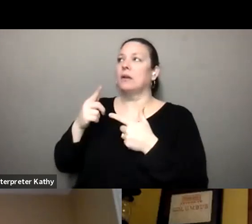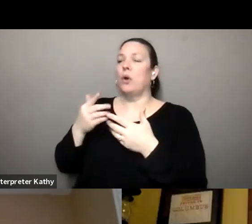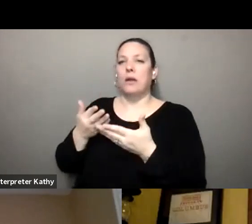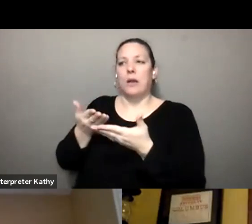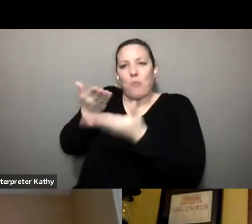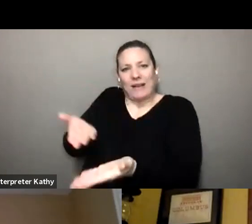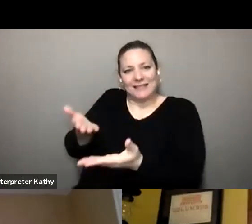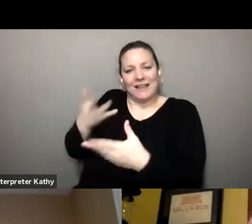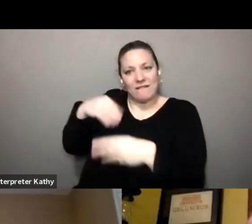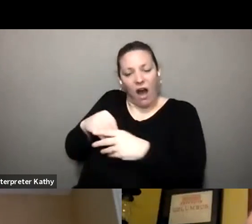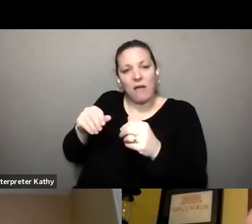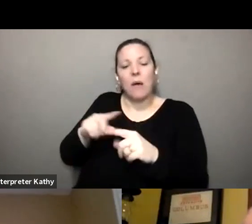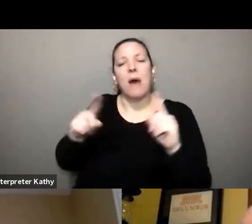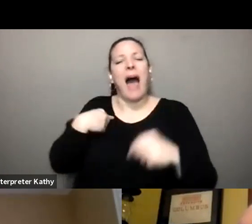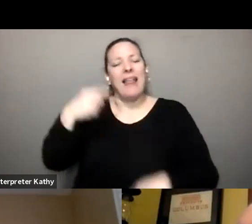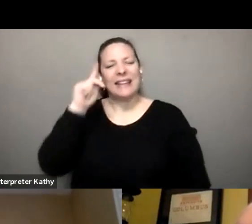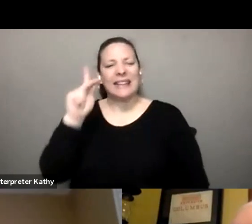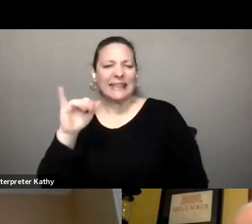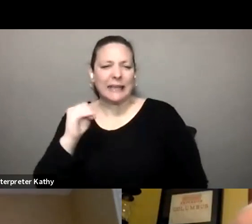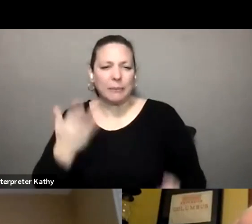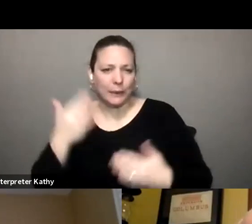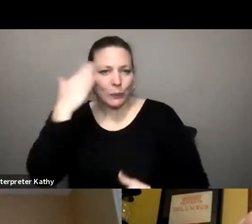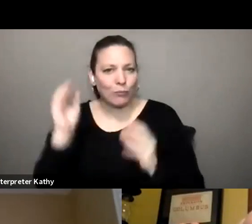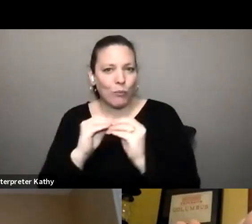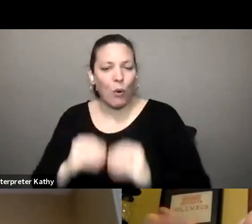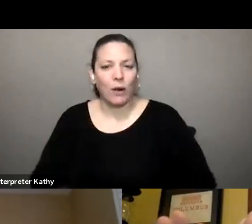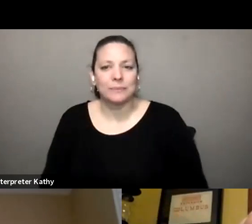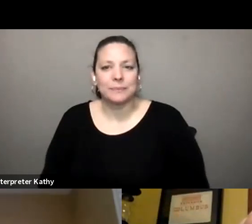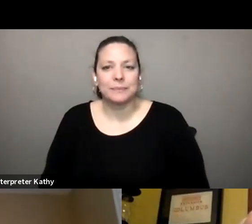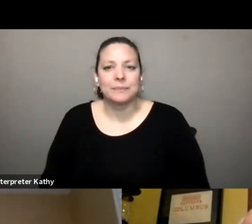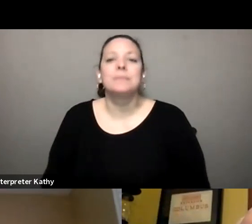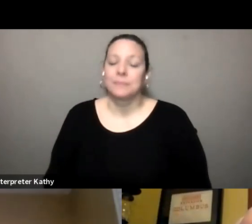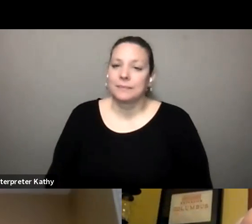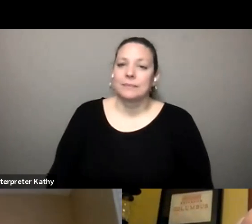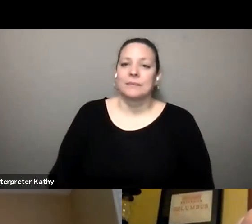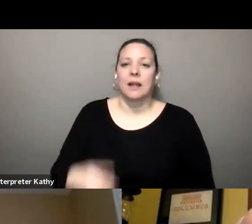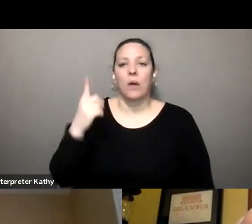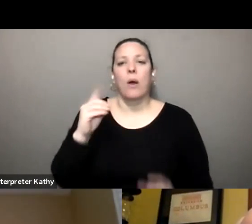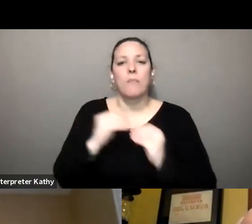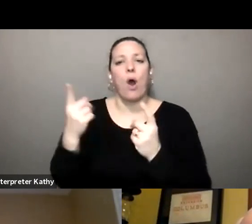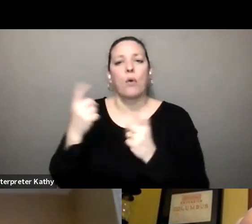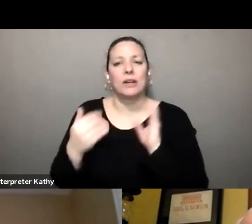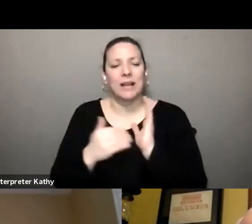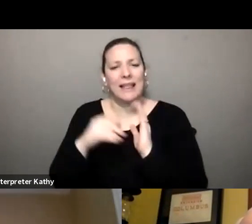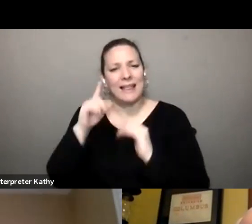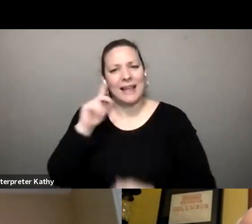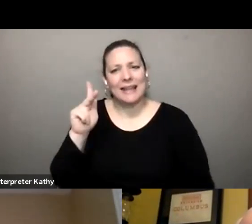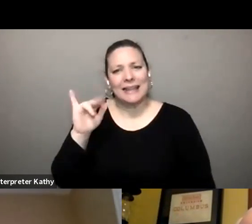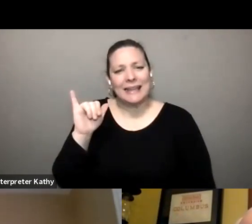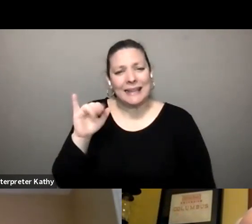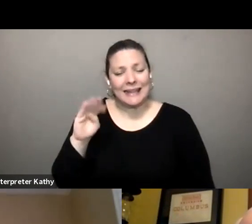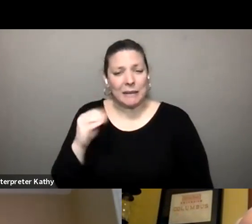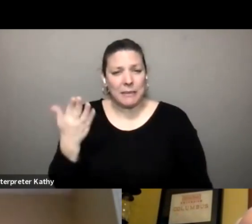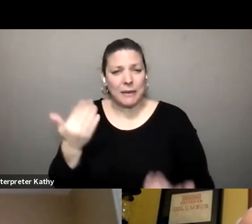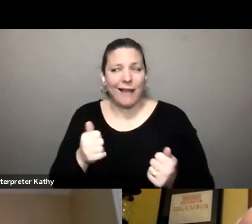again i think that kim could probably provide some of that insight okay um this is another question that that kim might be able to